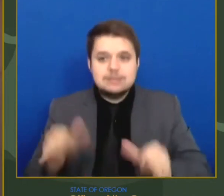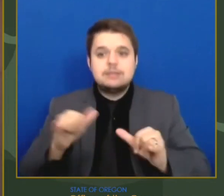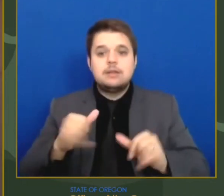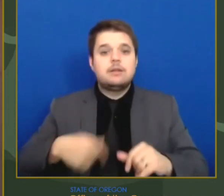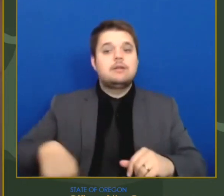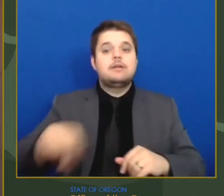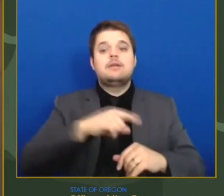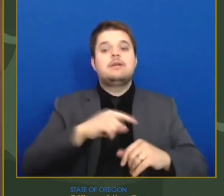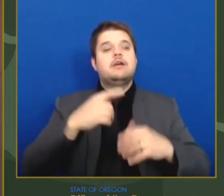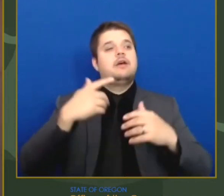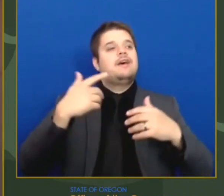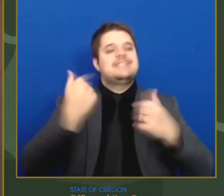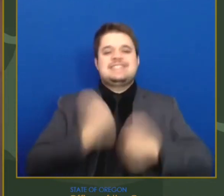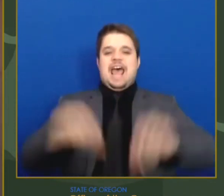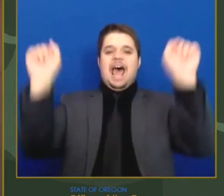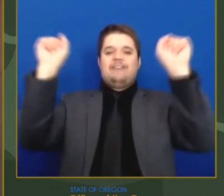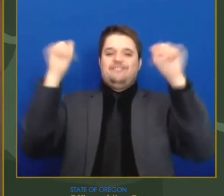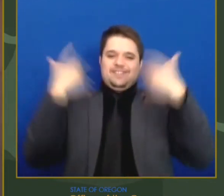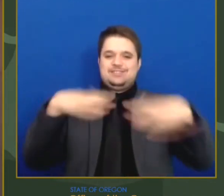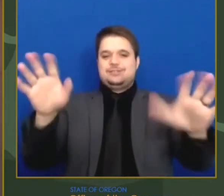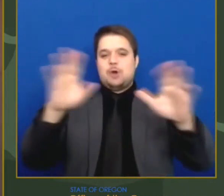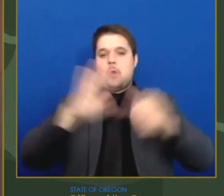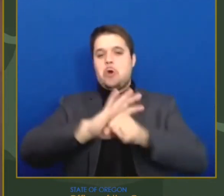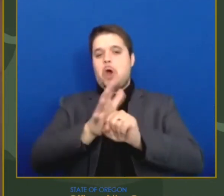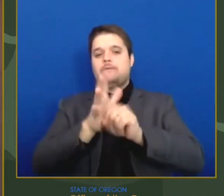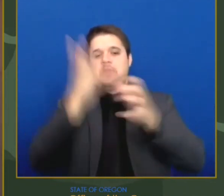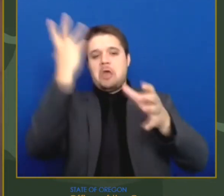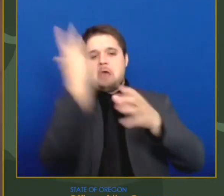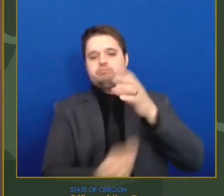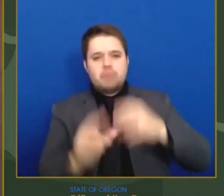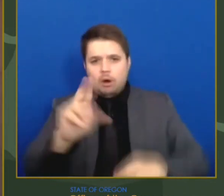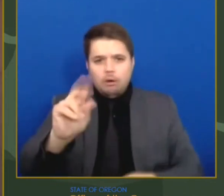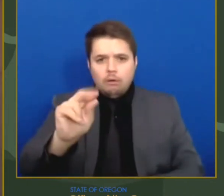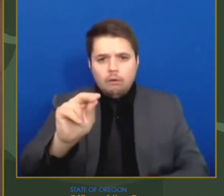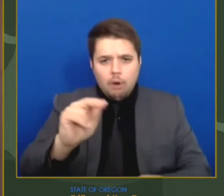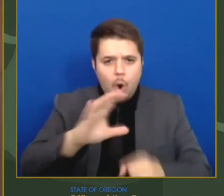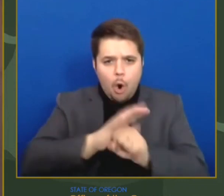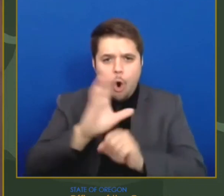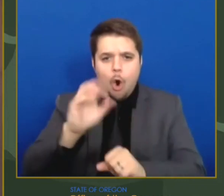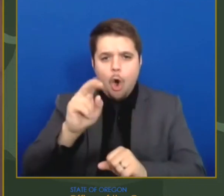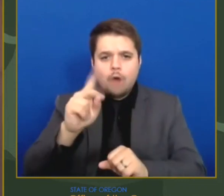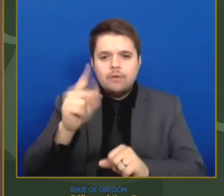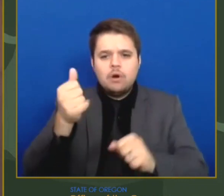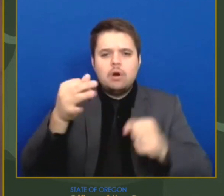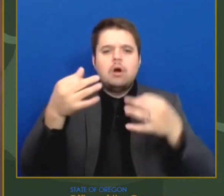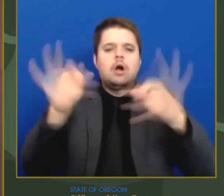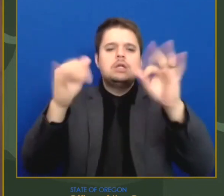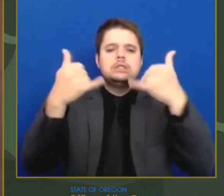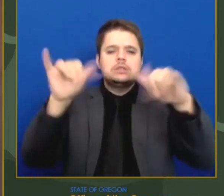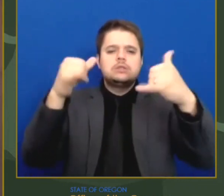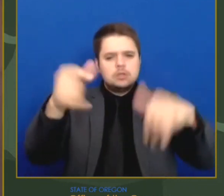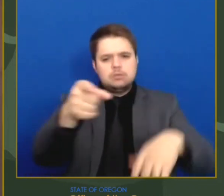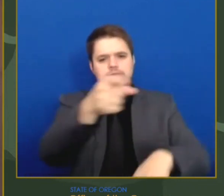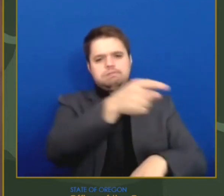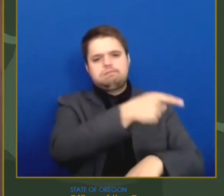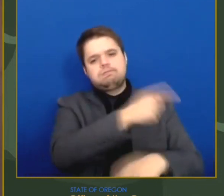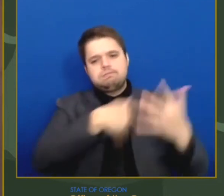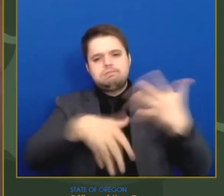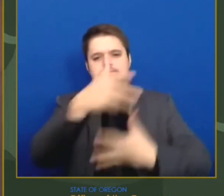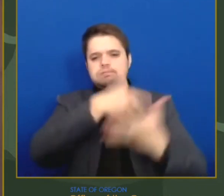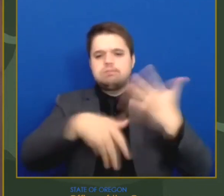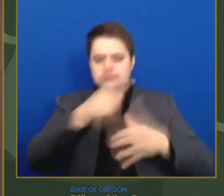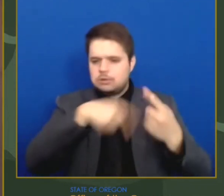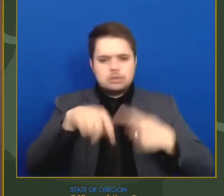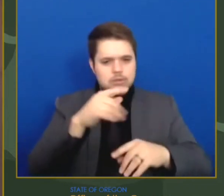yet. I wanted to close by talking about a significant challenge on the horizon, the discovery of a new